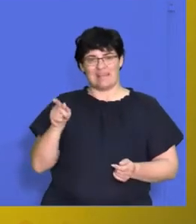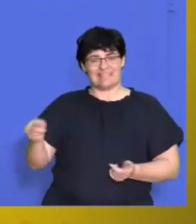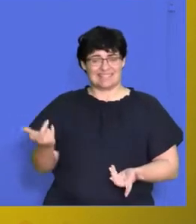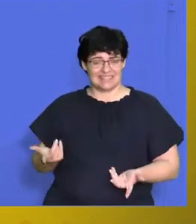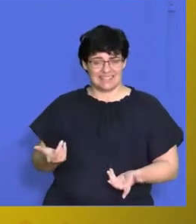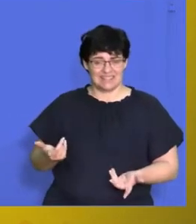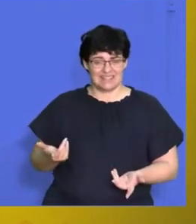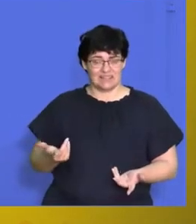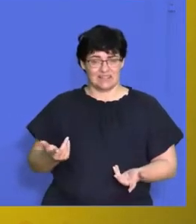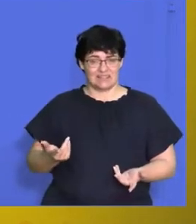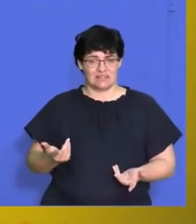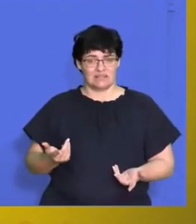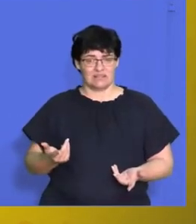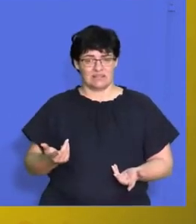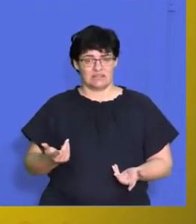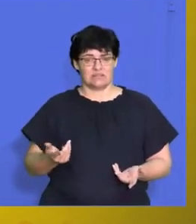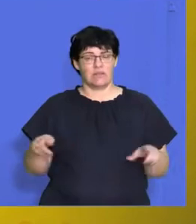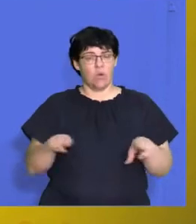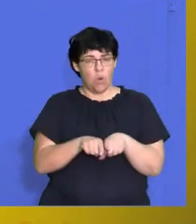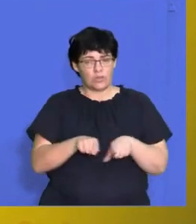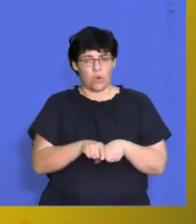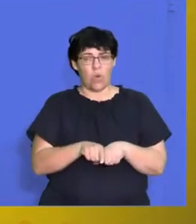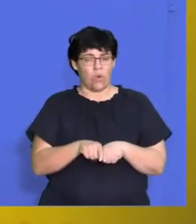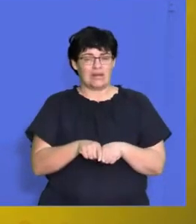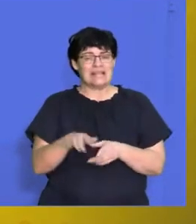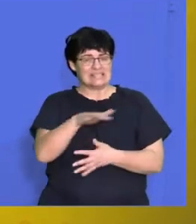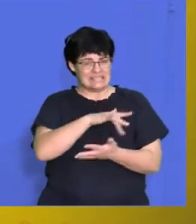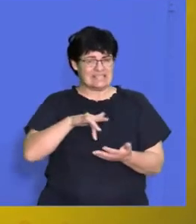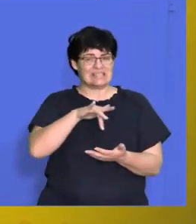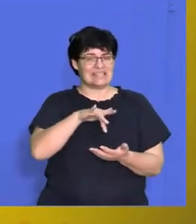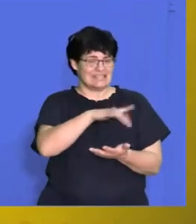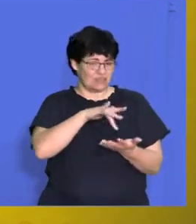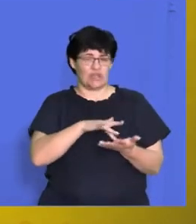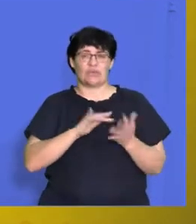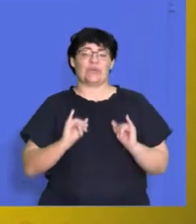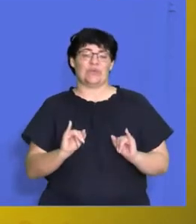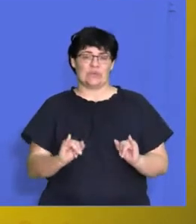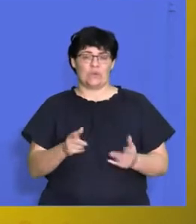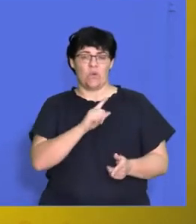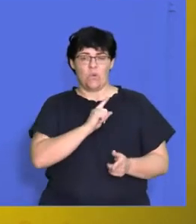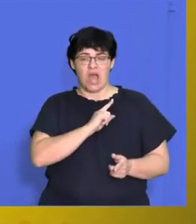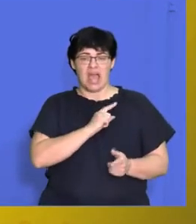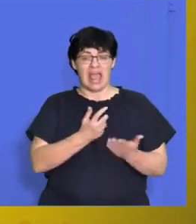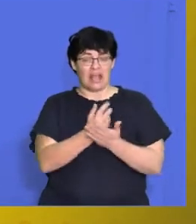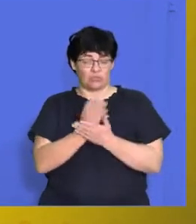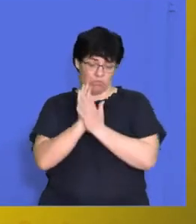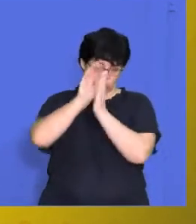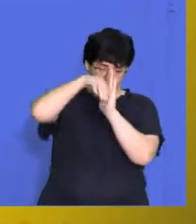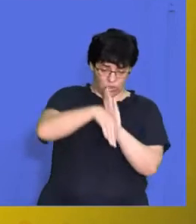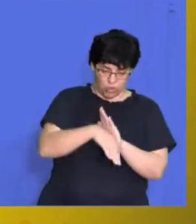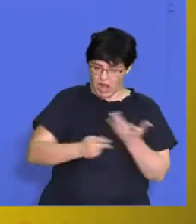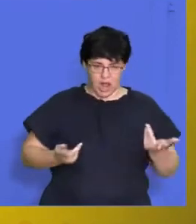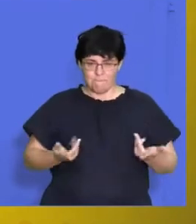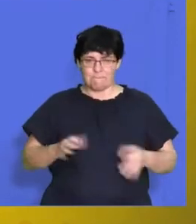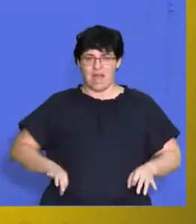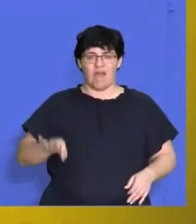put them in a poor situation in terms of if there's a downturn in the economy where a